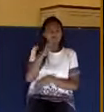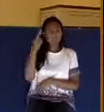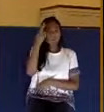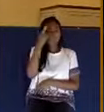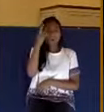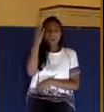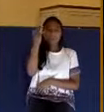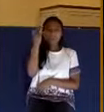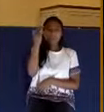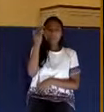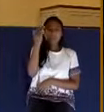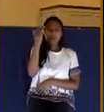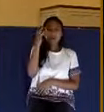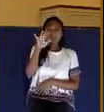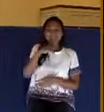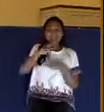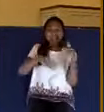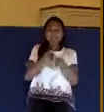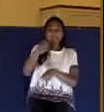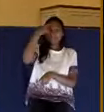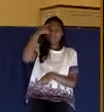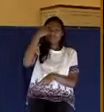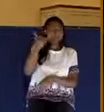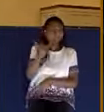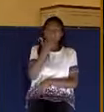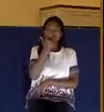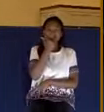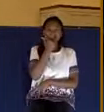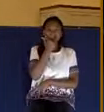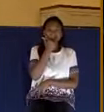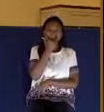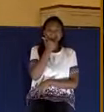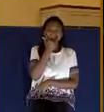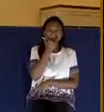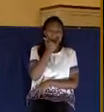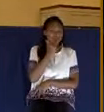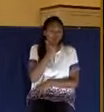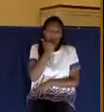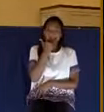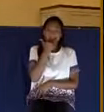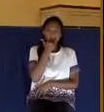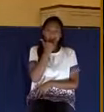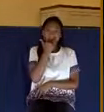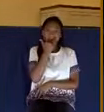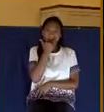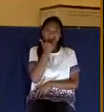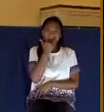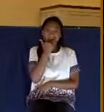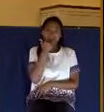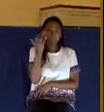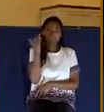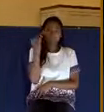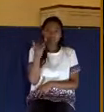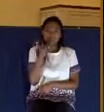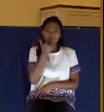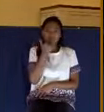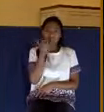this kind of thinking, it's just totally wrong. It's just totally wrong. Why?